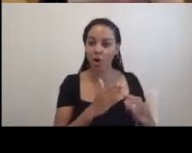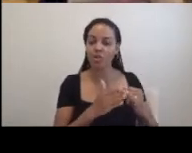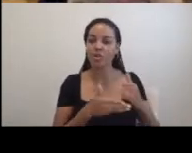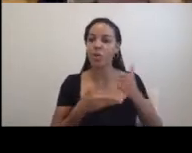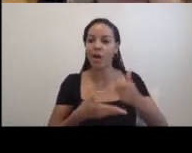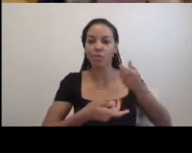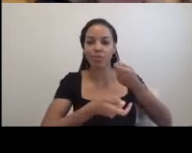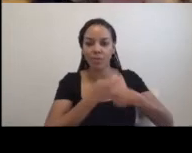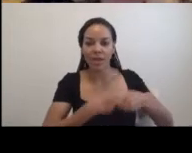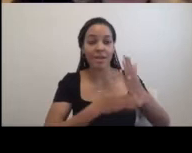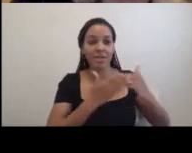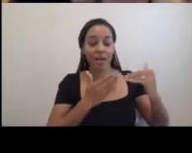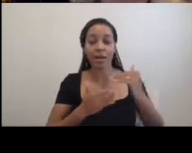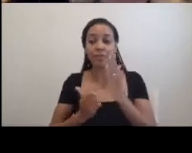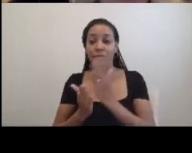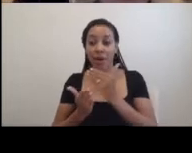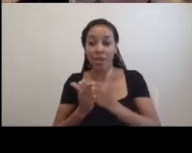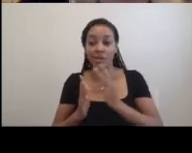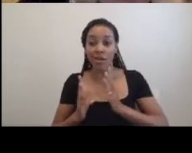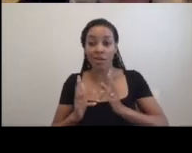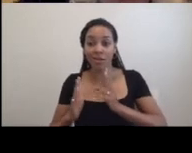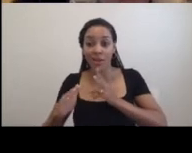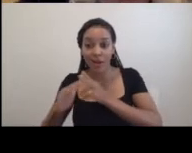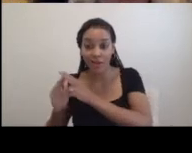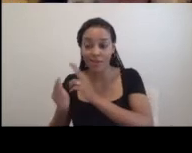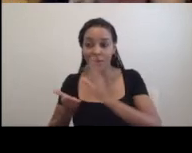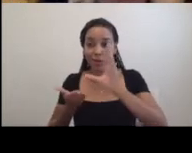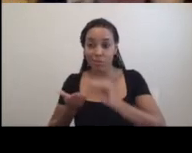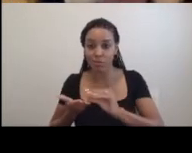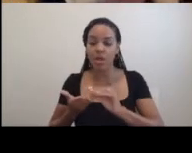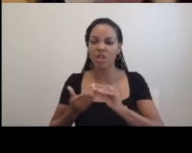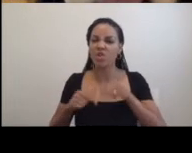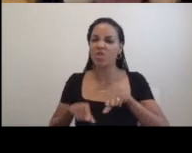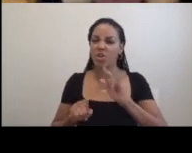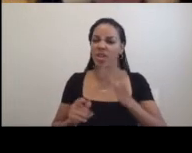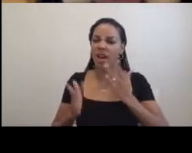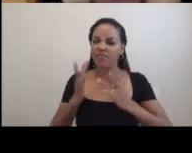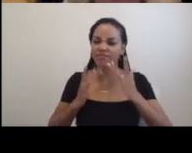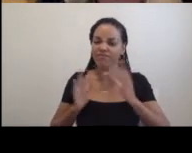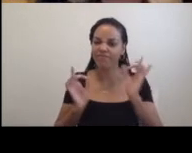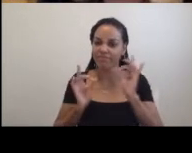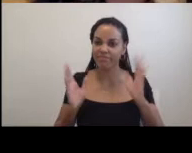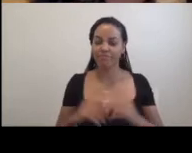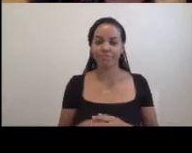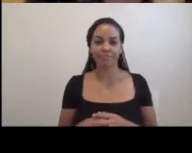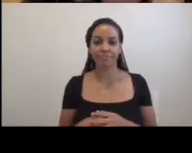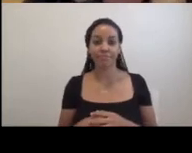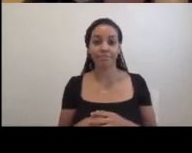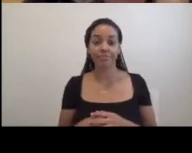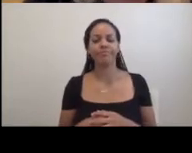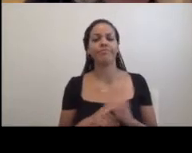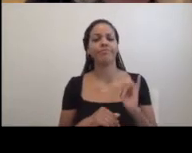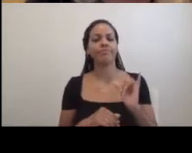budget in the current dire fiscal crisis. Hmm, the sanitation